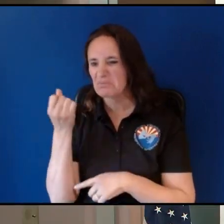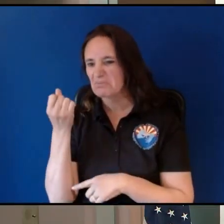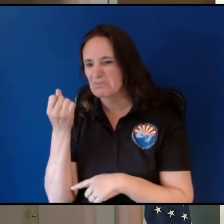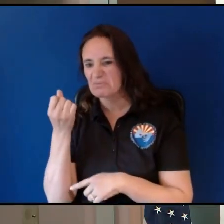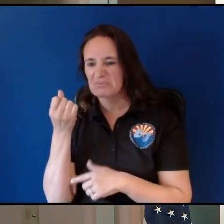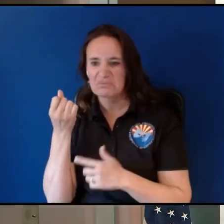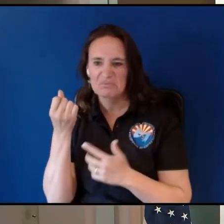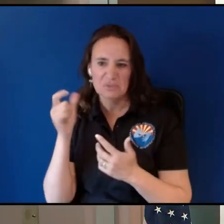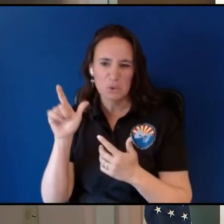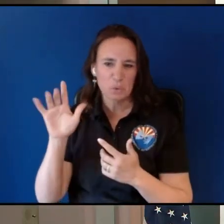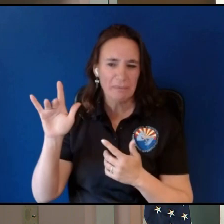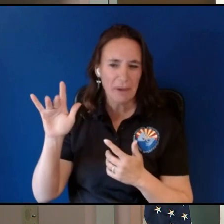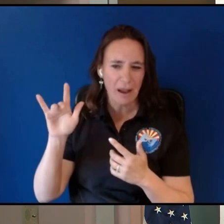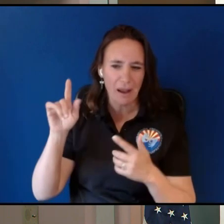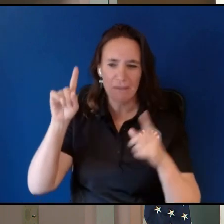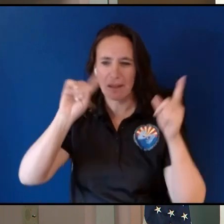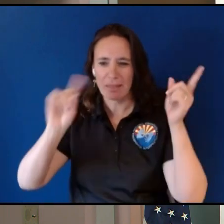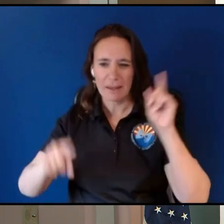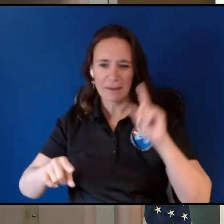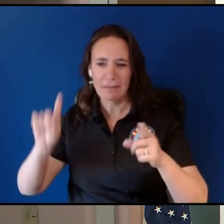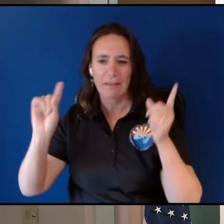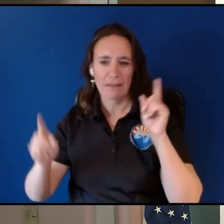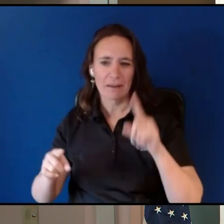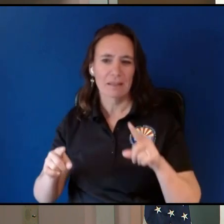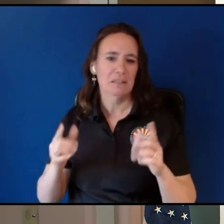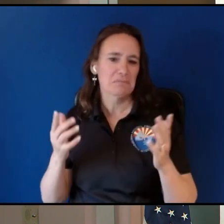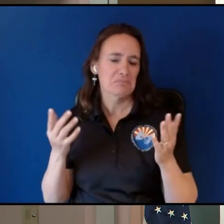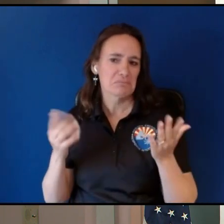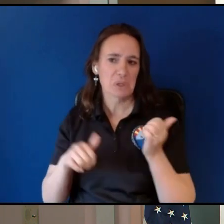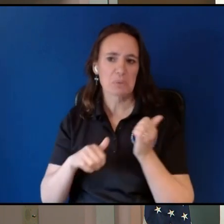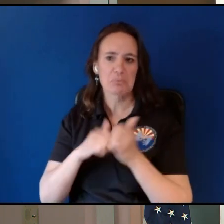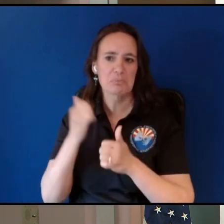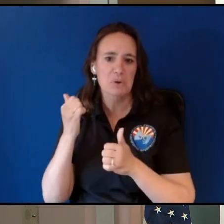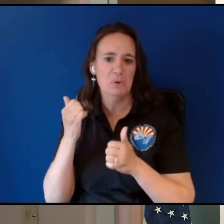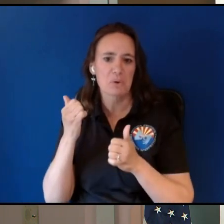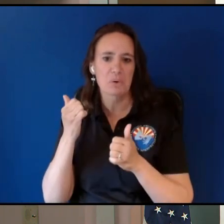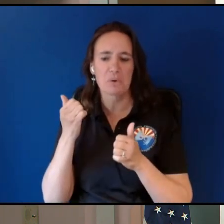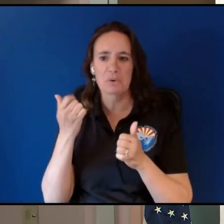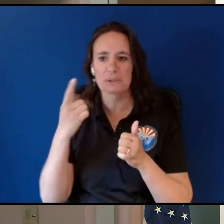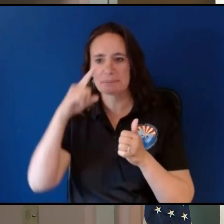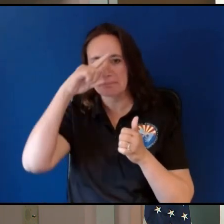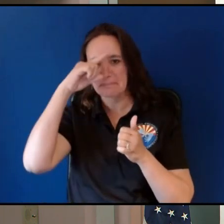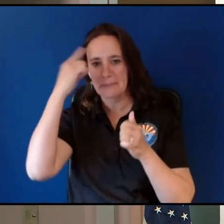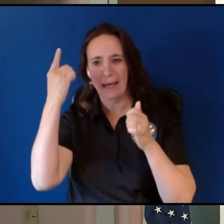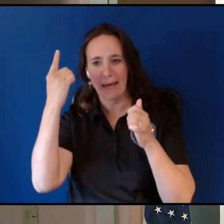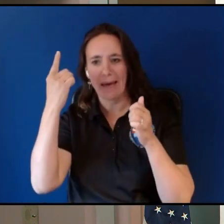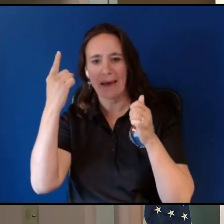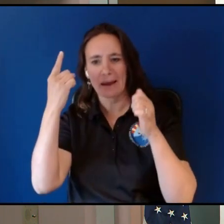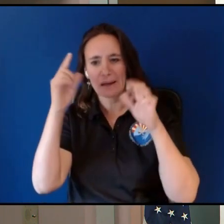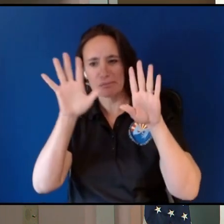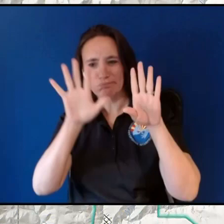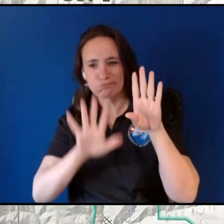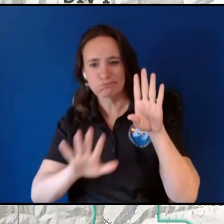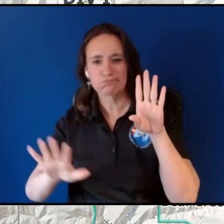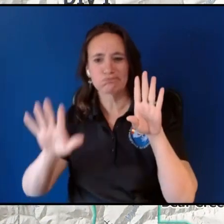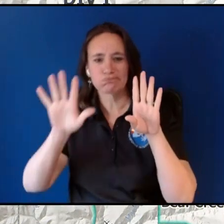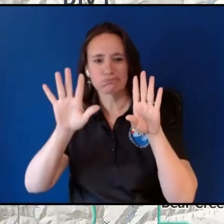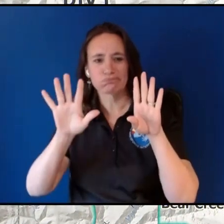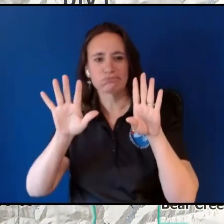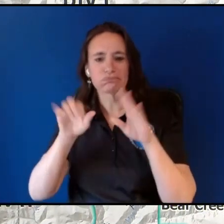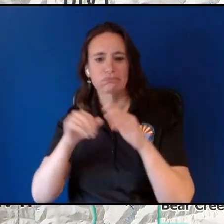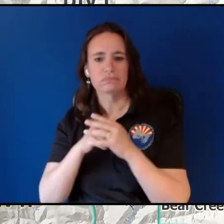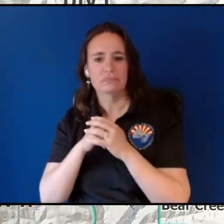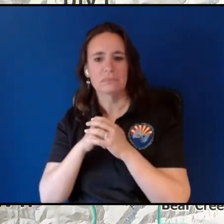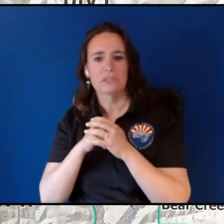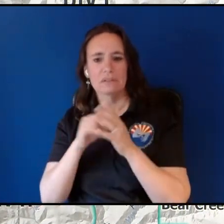really striked mostly in the black especially this area a few miles south of Mora